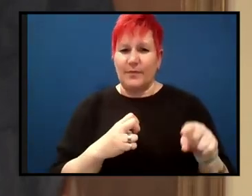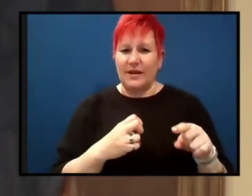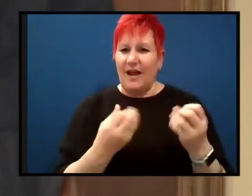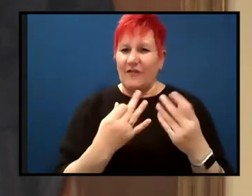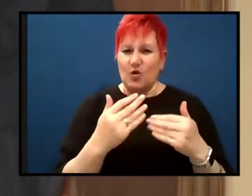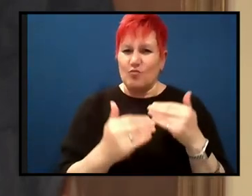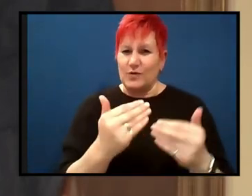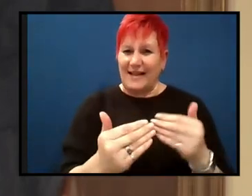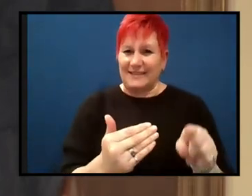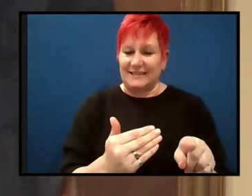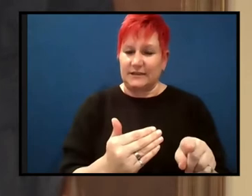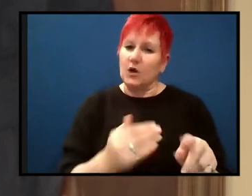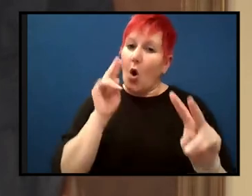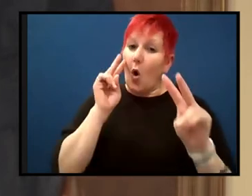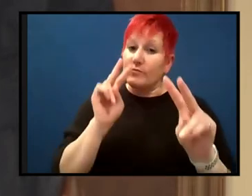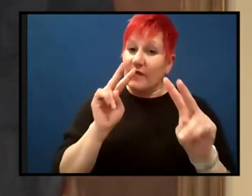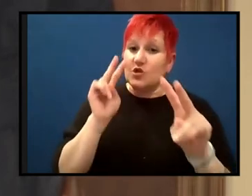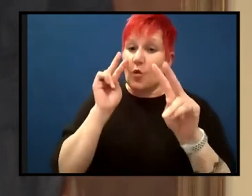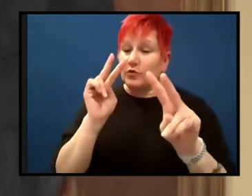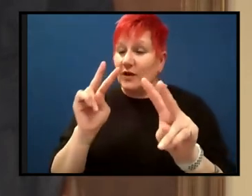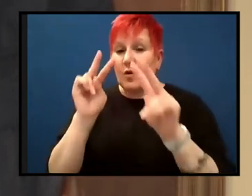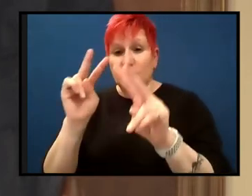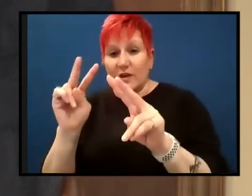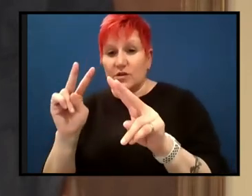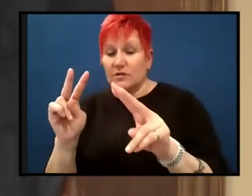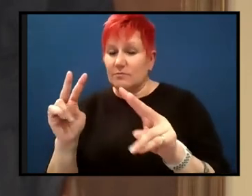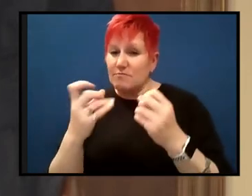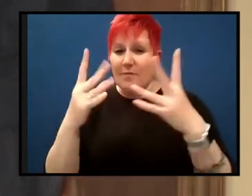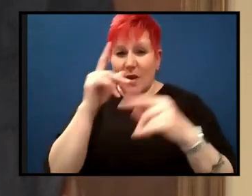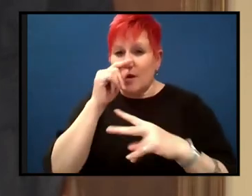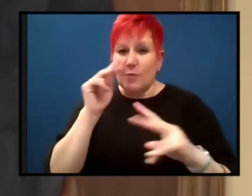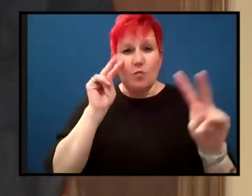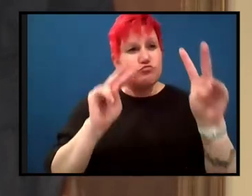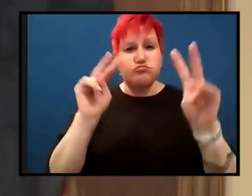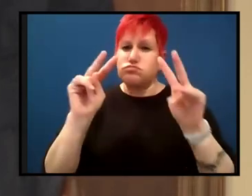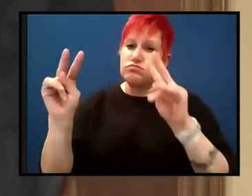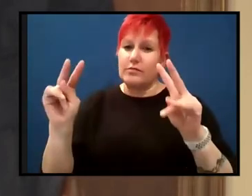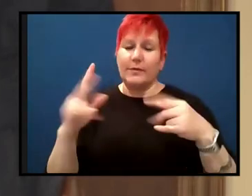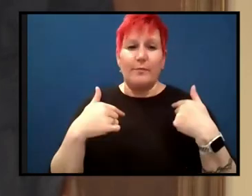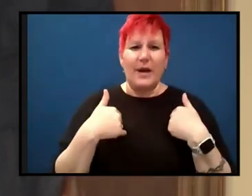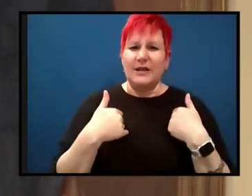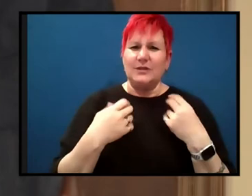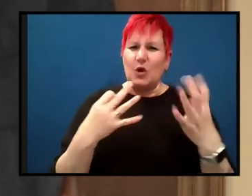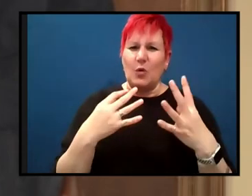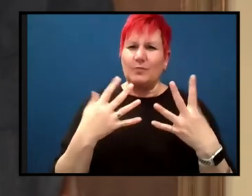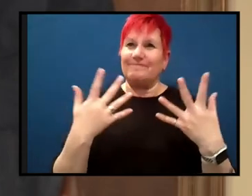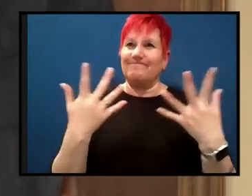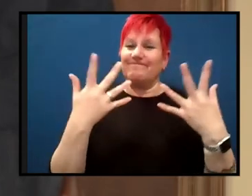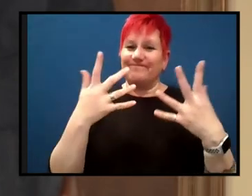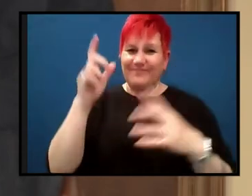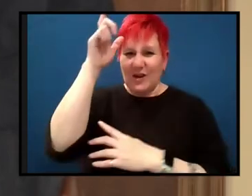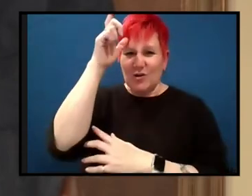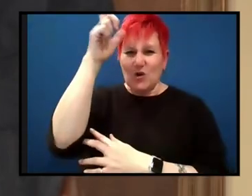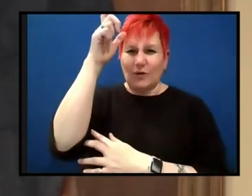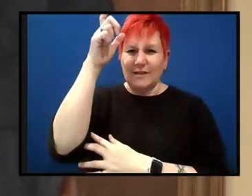So there was observations, but, but it couldn't be, you know, there wasn't any, um, concept of how it actually, um,